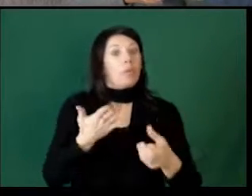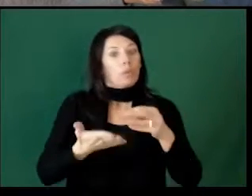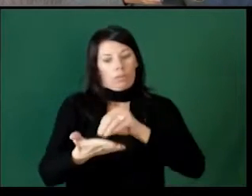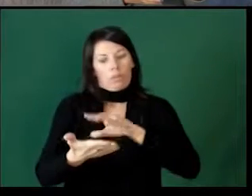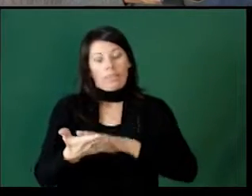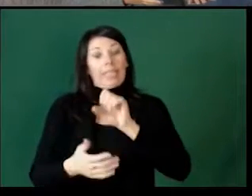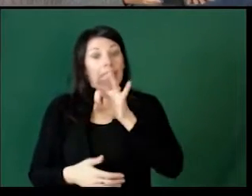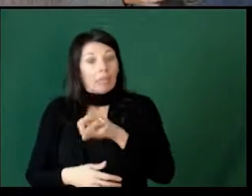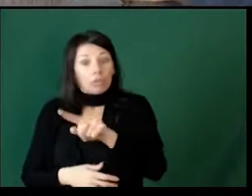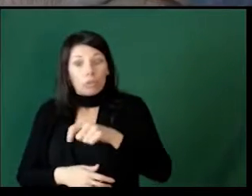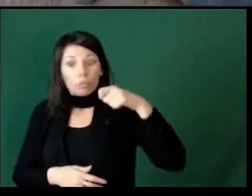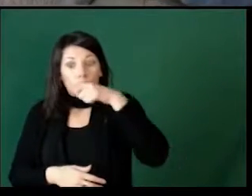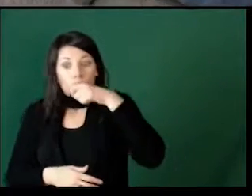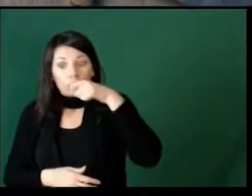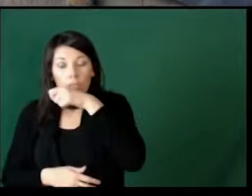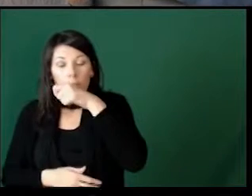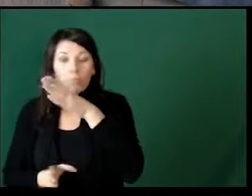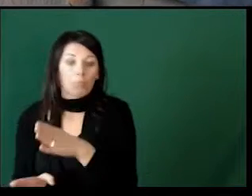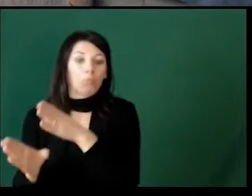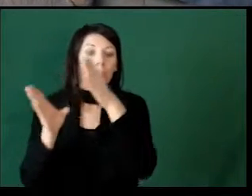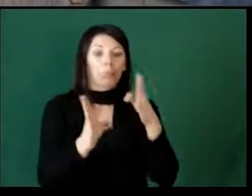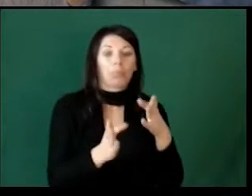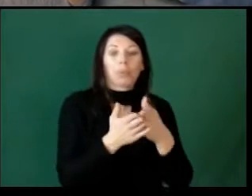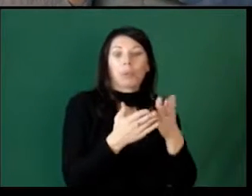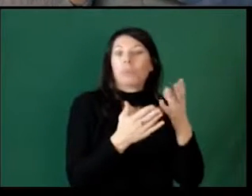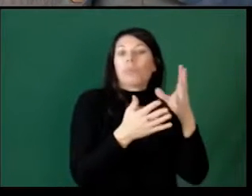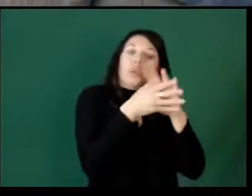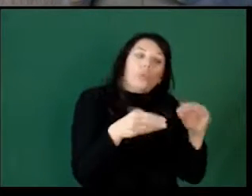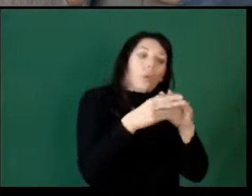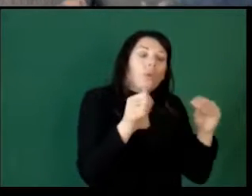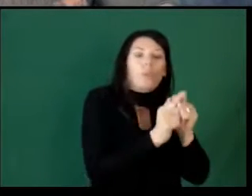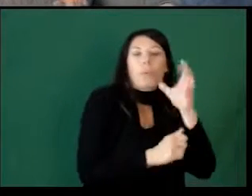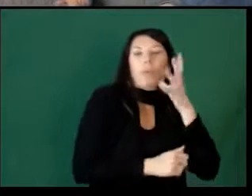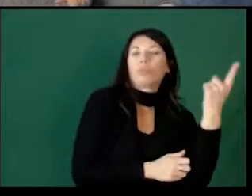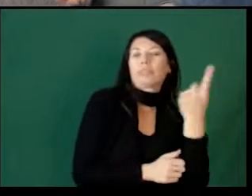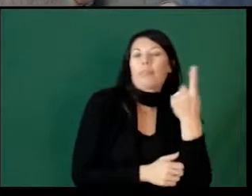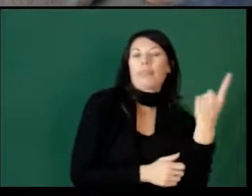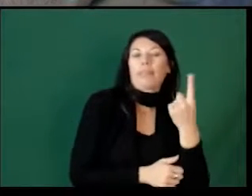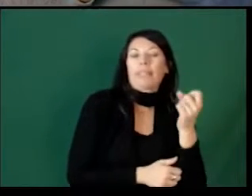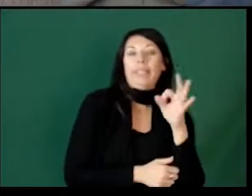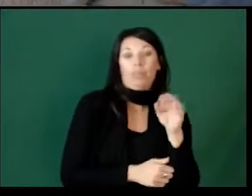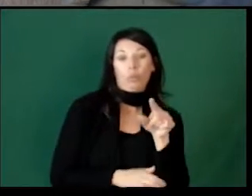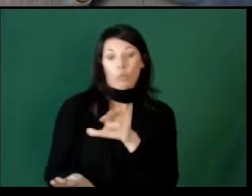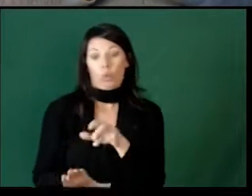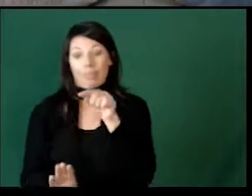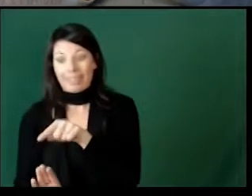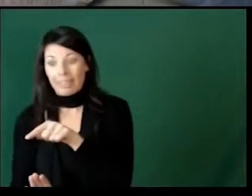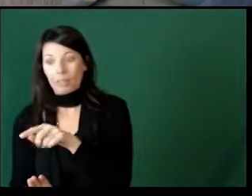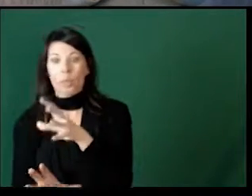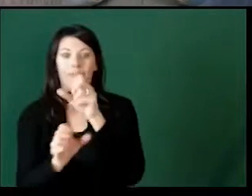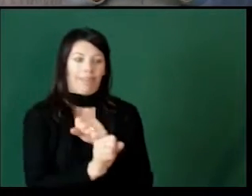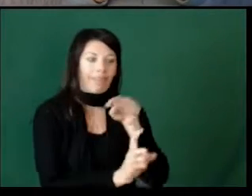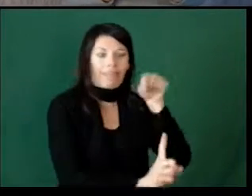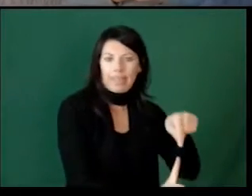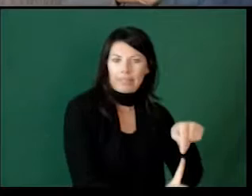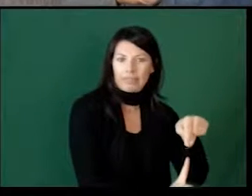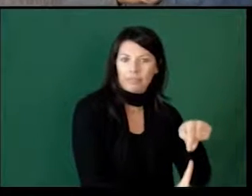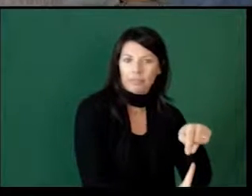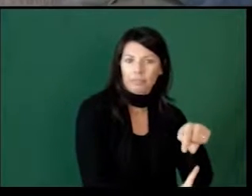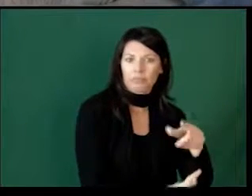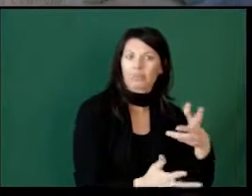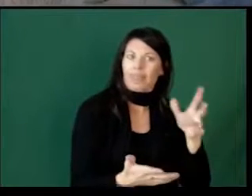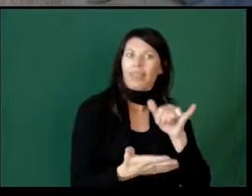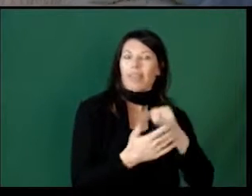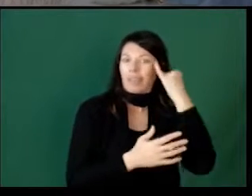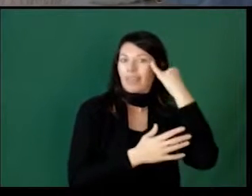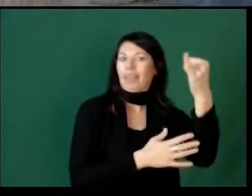Maybe brushes her teeth, then the fun item, the break item is maybe a story with mom. Something like that, you just want to give them the idea